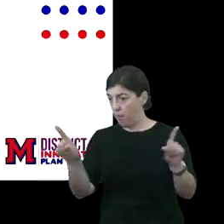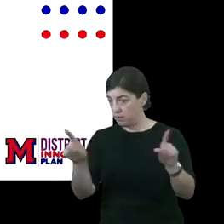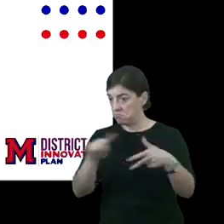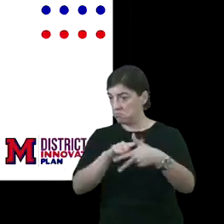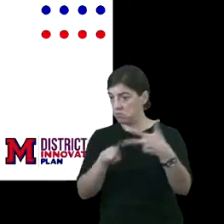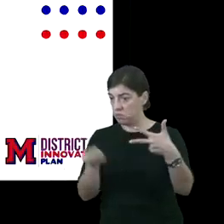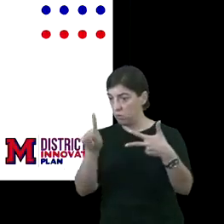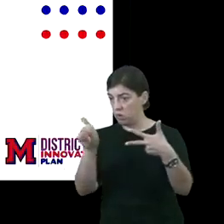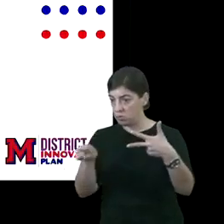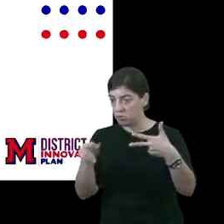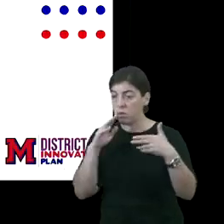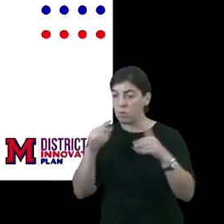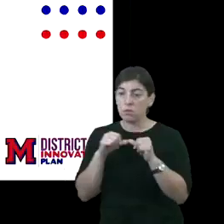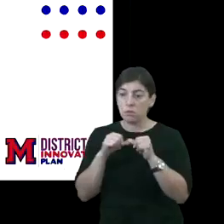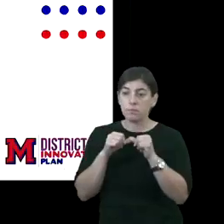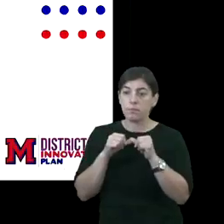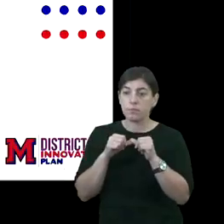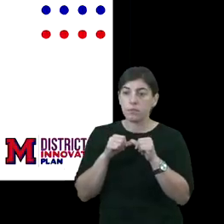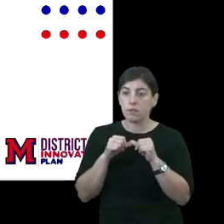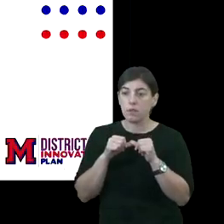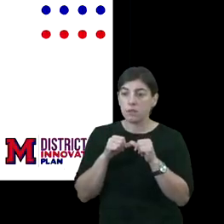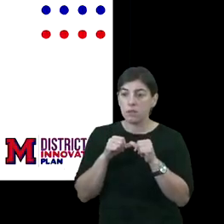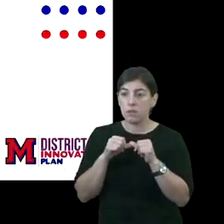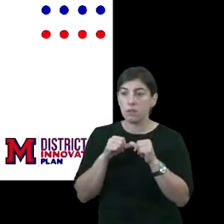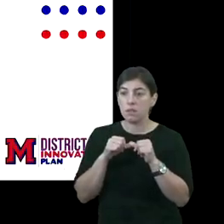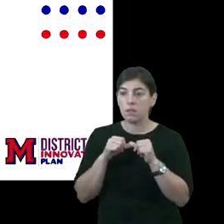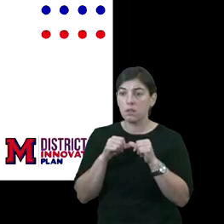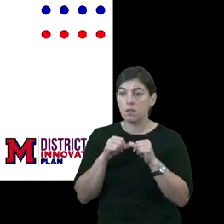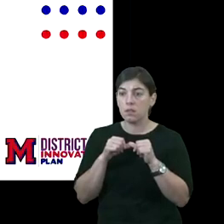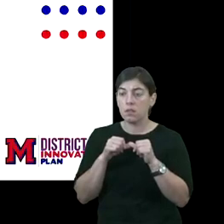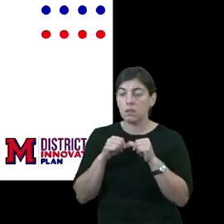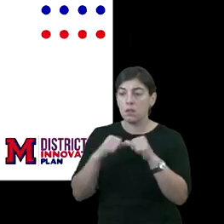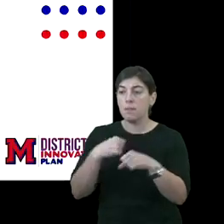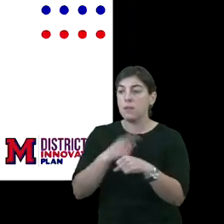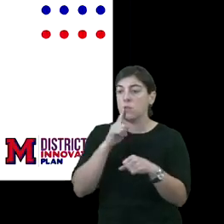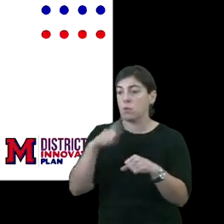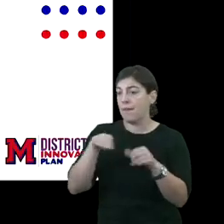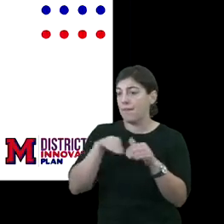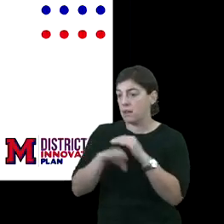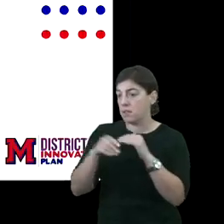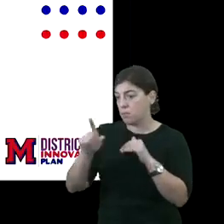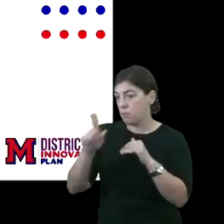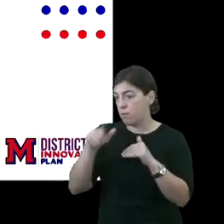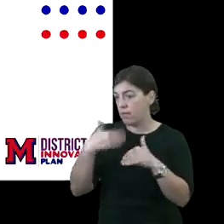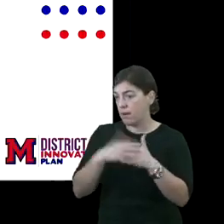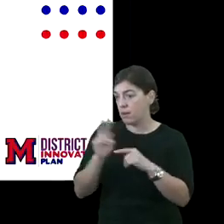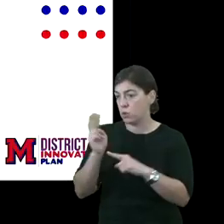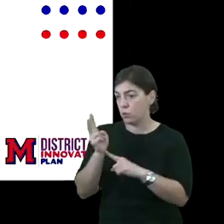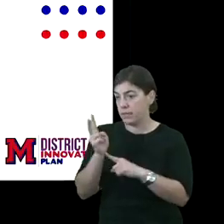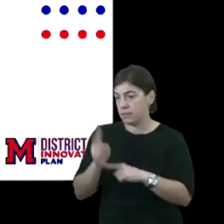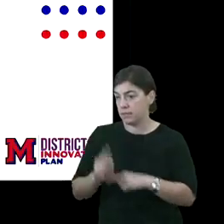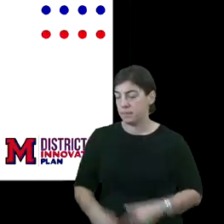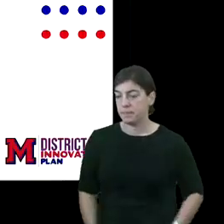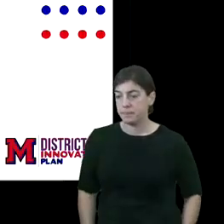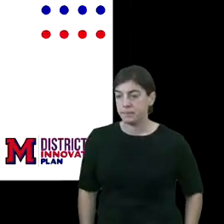continue to ensure that you have access to the poll for the next two minutes.